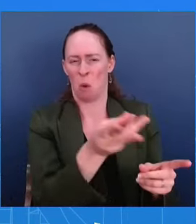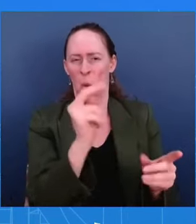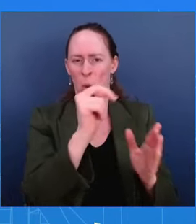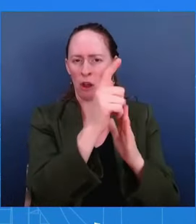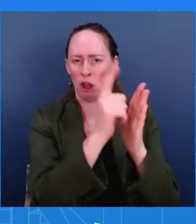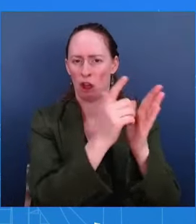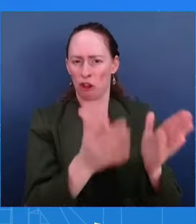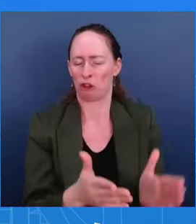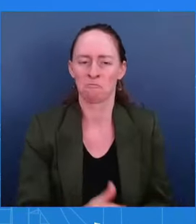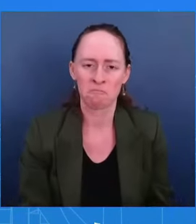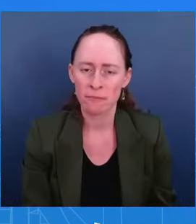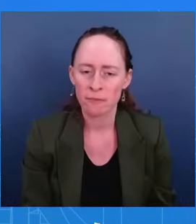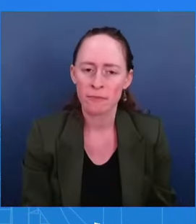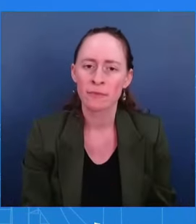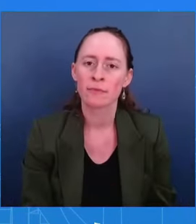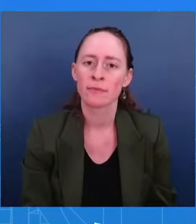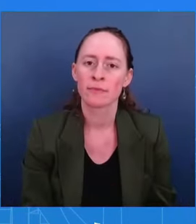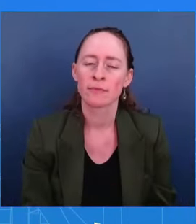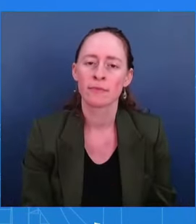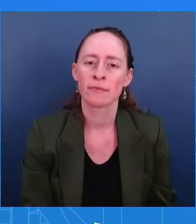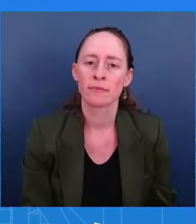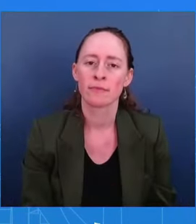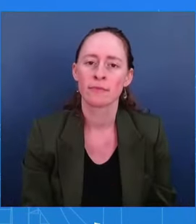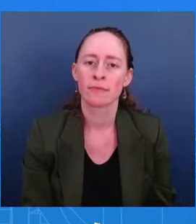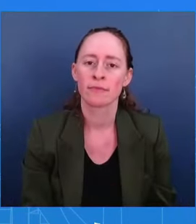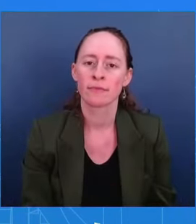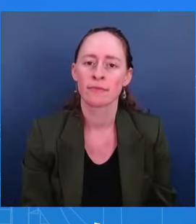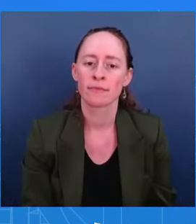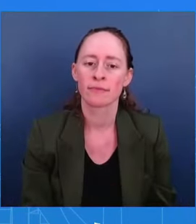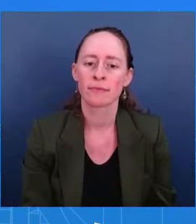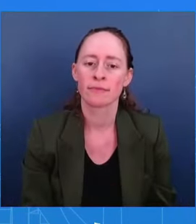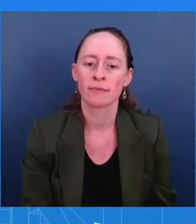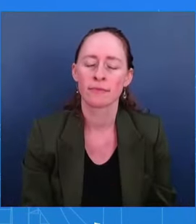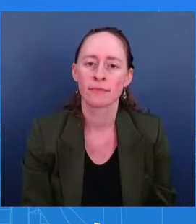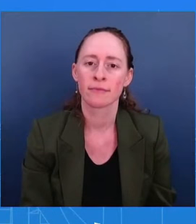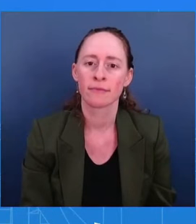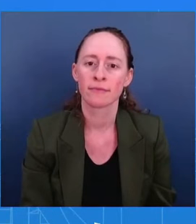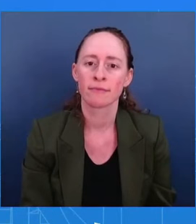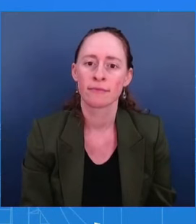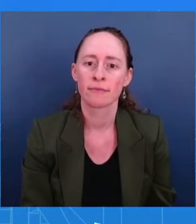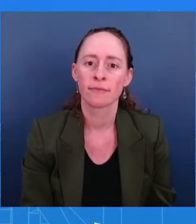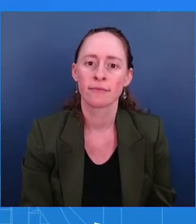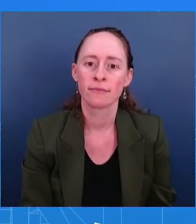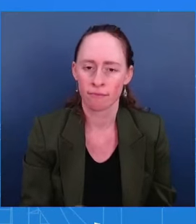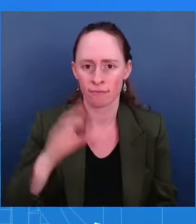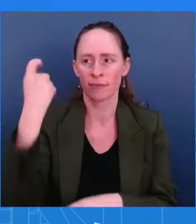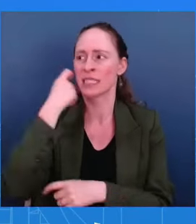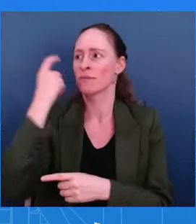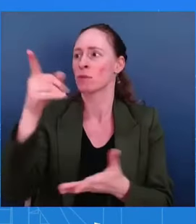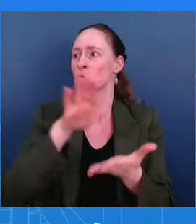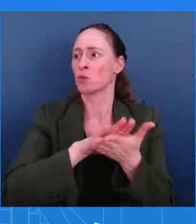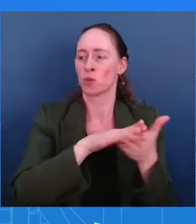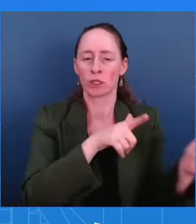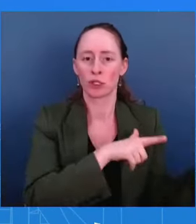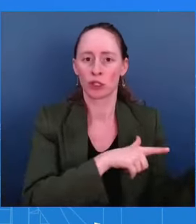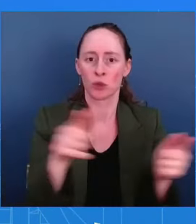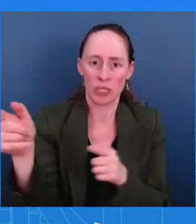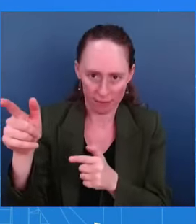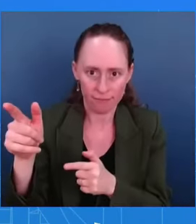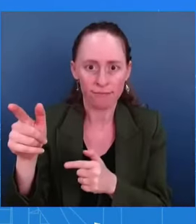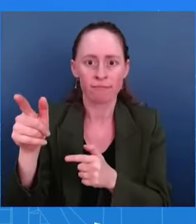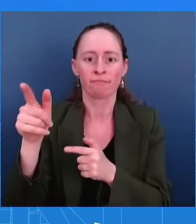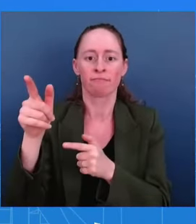The President's statement about the shooting talks about how it's personal to him. You've mentioned that a few times. Can you just speak at all